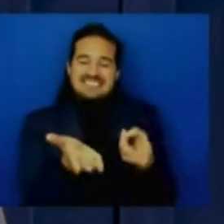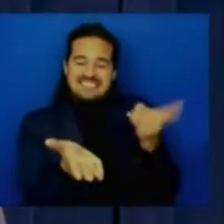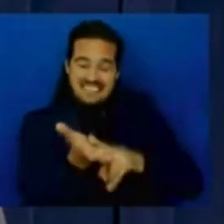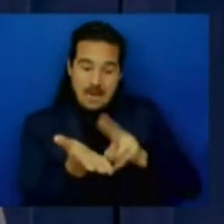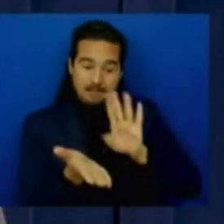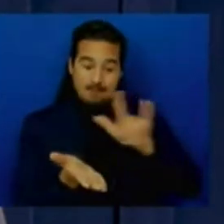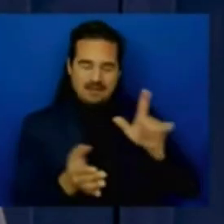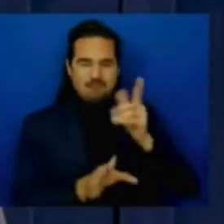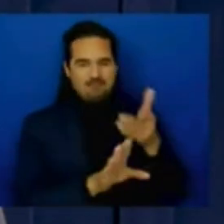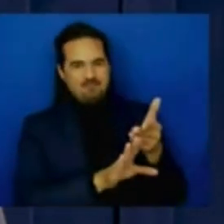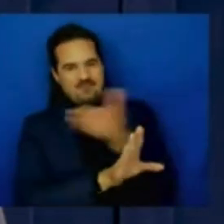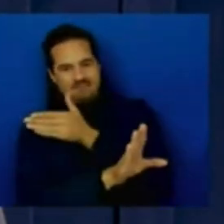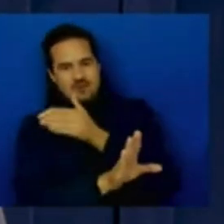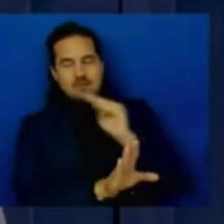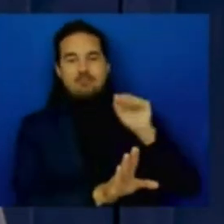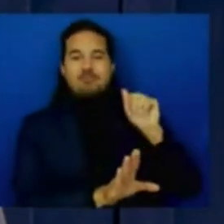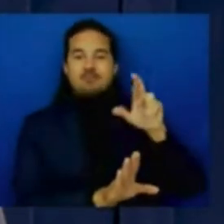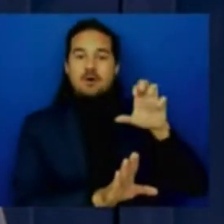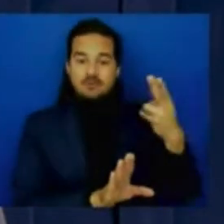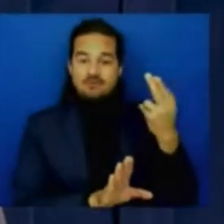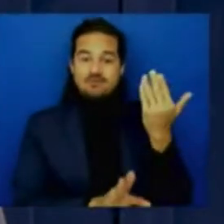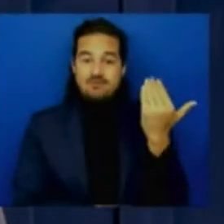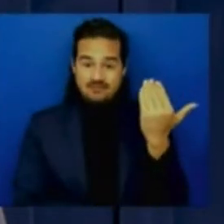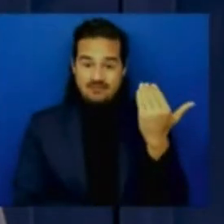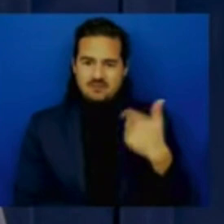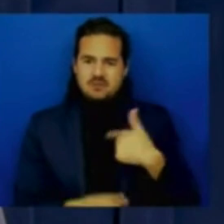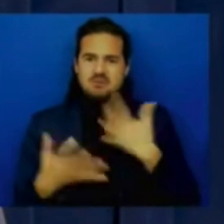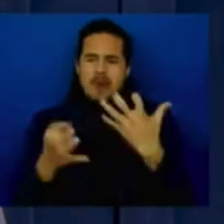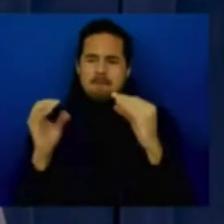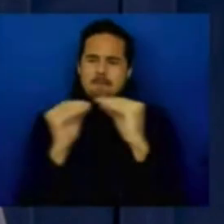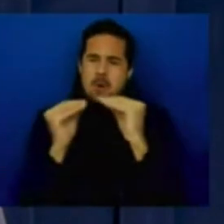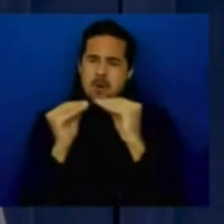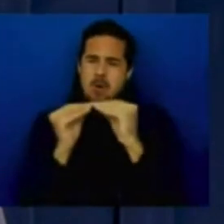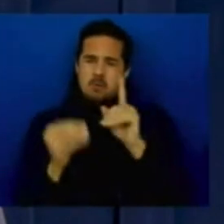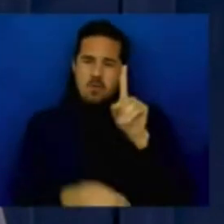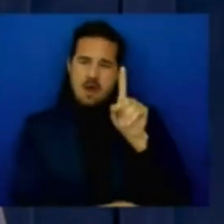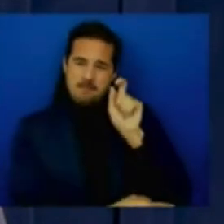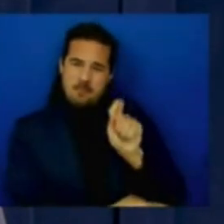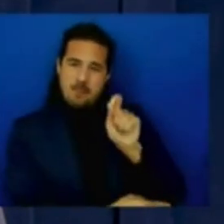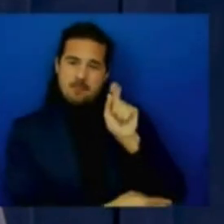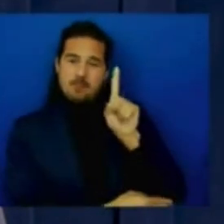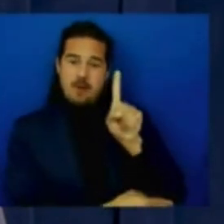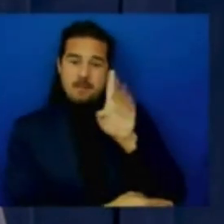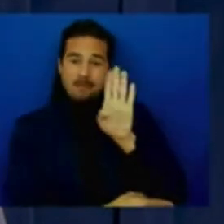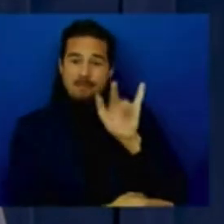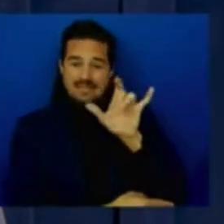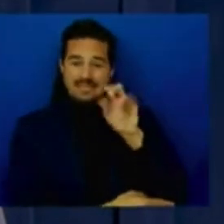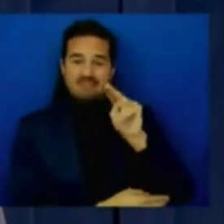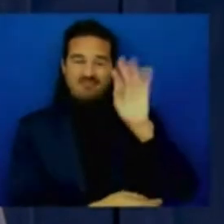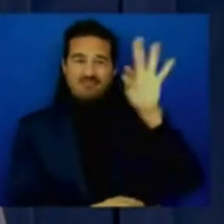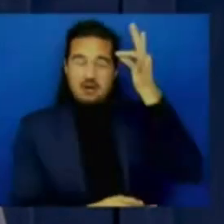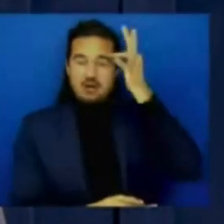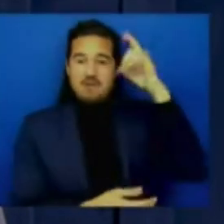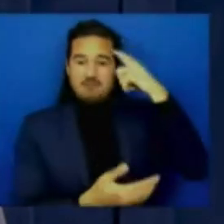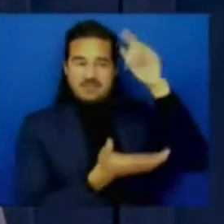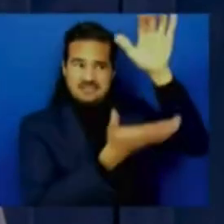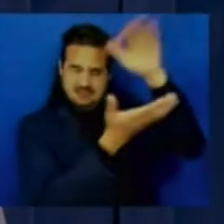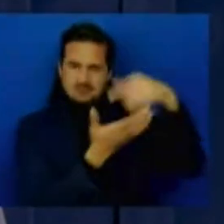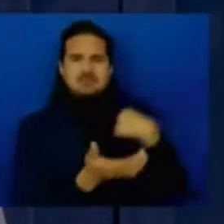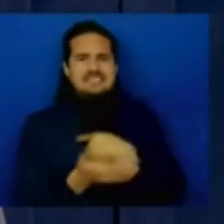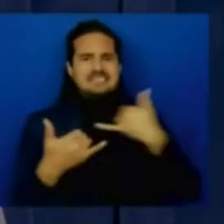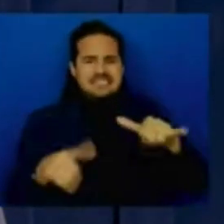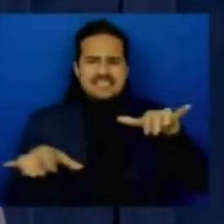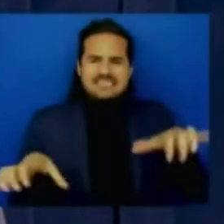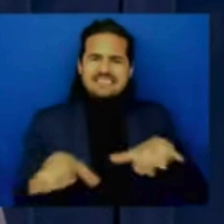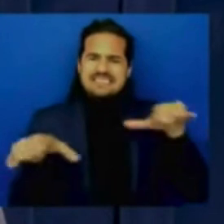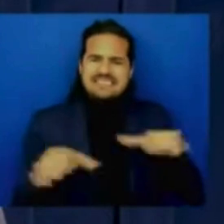do the same want to make sure we're coordinating collaborating in terms of the distribution of those funds leveraging them and of course that's what this bill